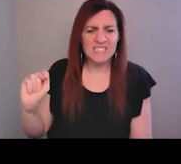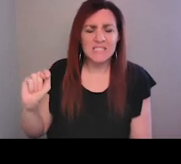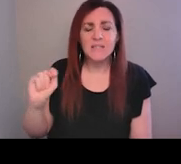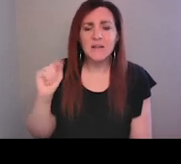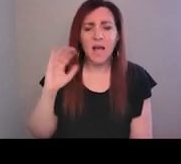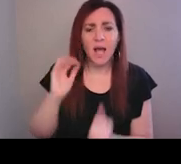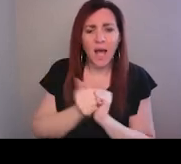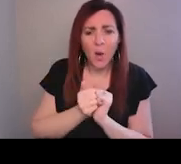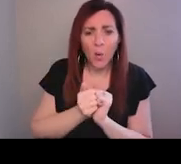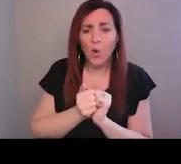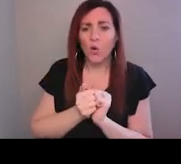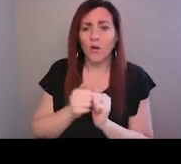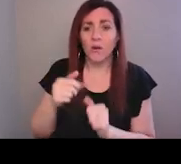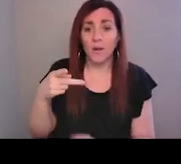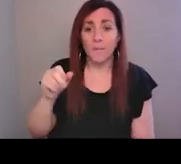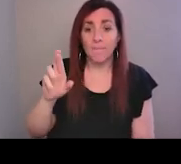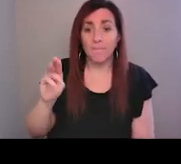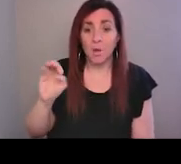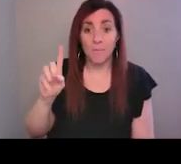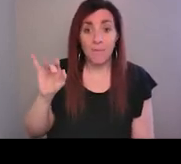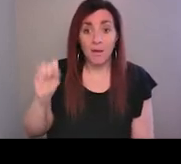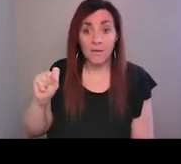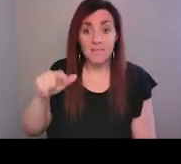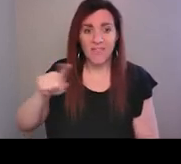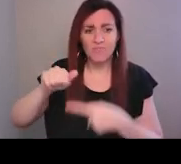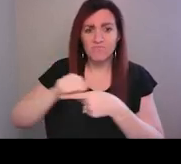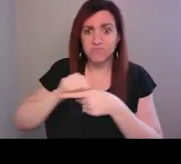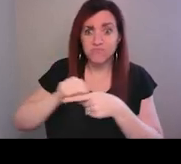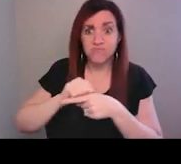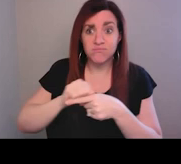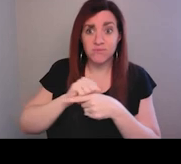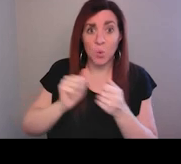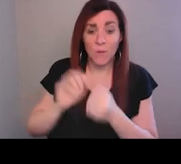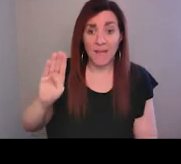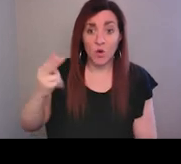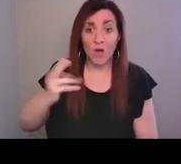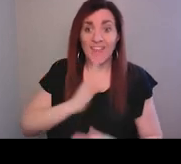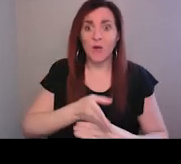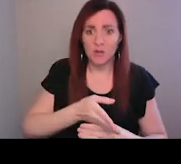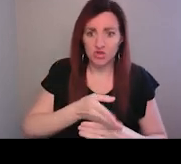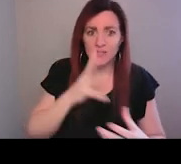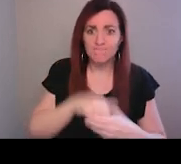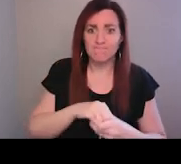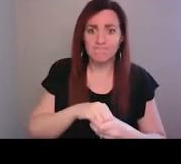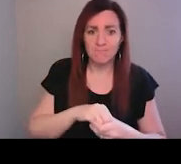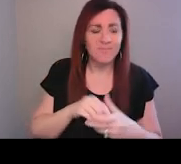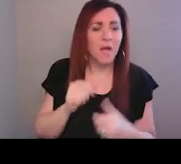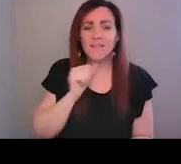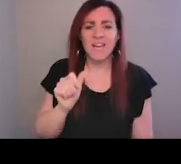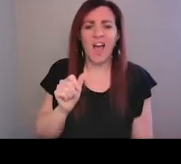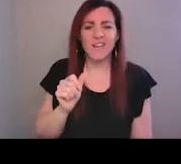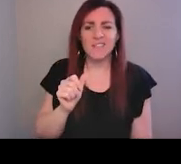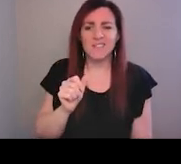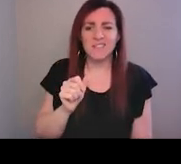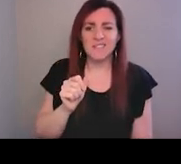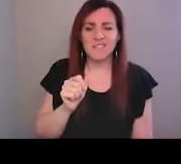the paramedics are trained in behavioral health interventions. And so they're not quite kind of